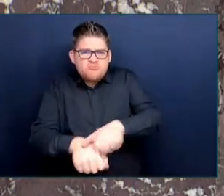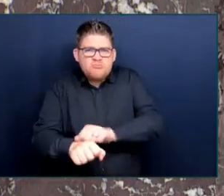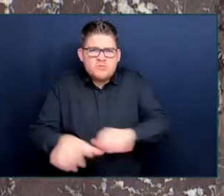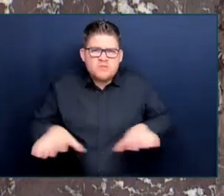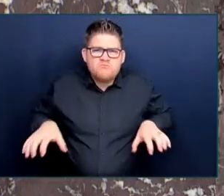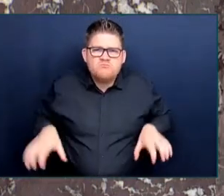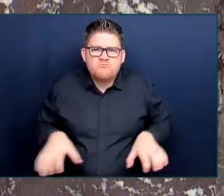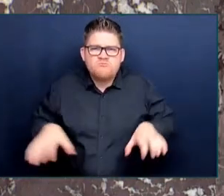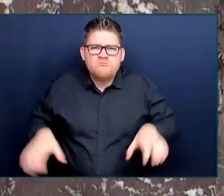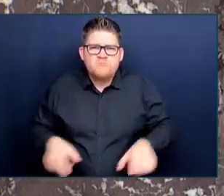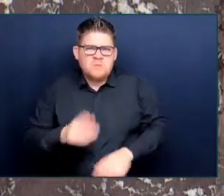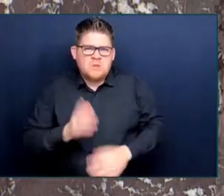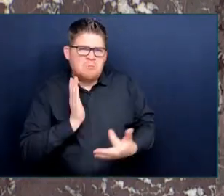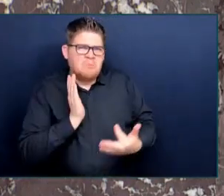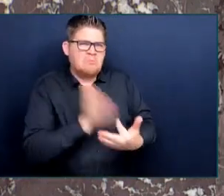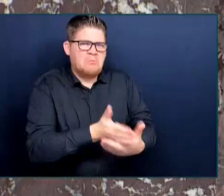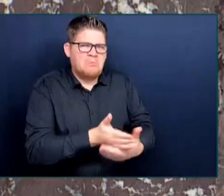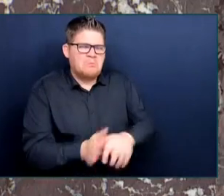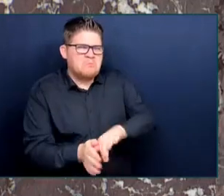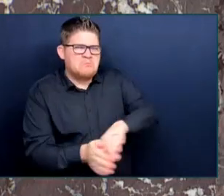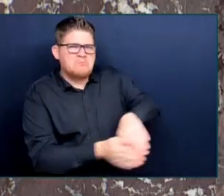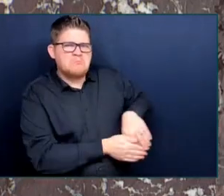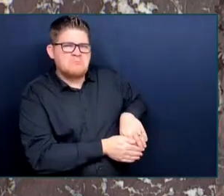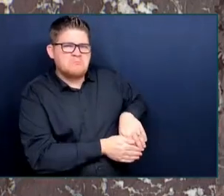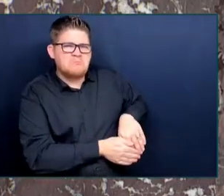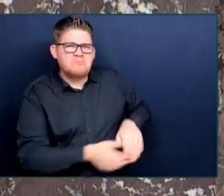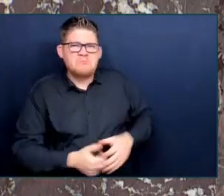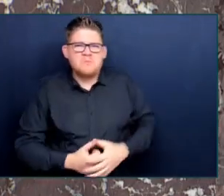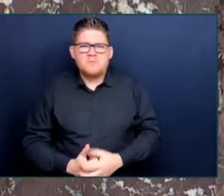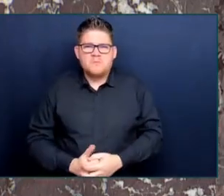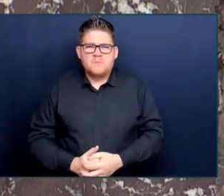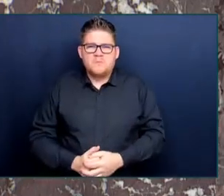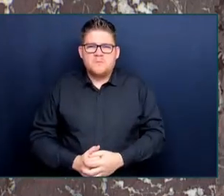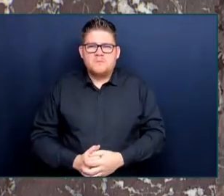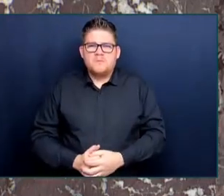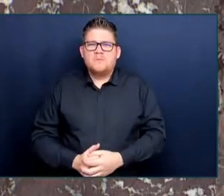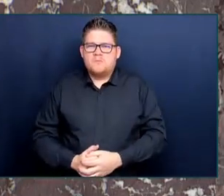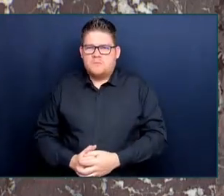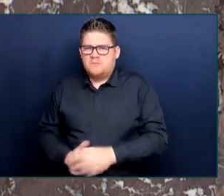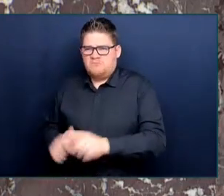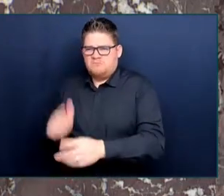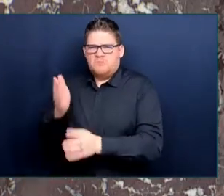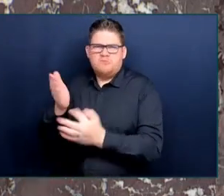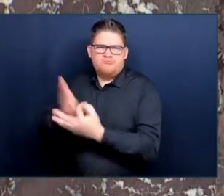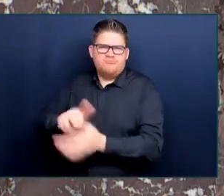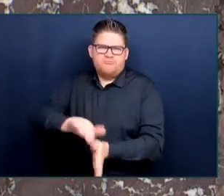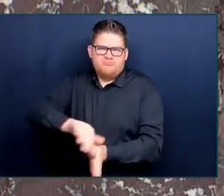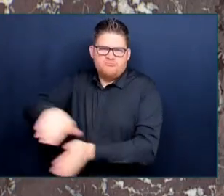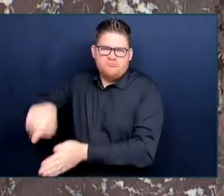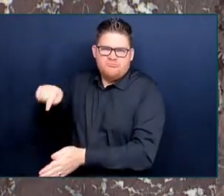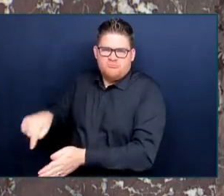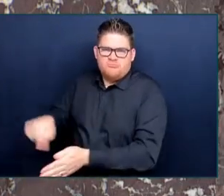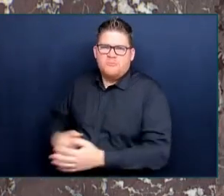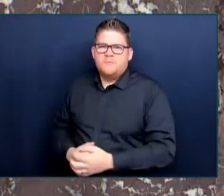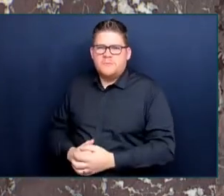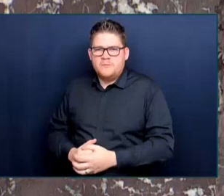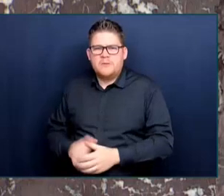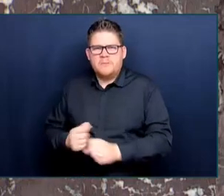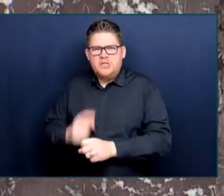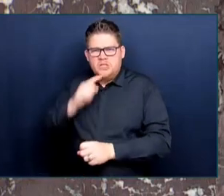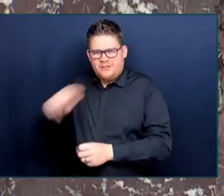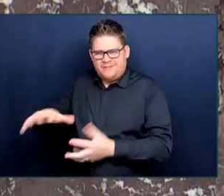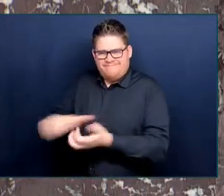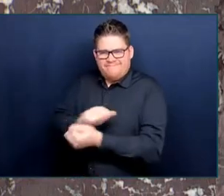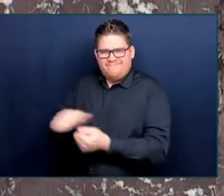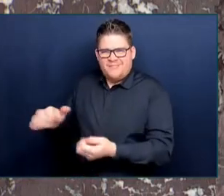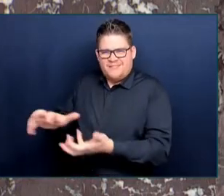And he needs to make the effort to fix the damage that he's done. So through you, Mr. Speaker, to the Premier. When will